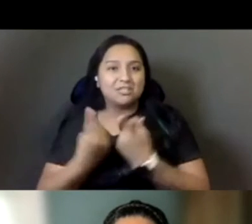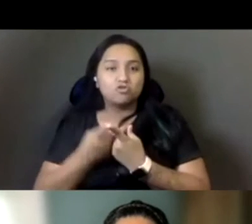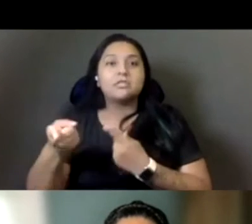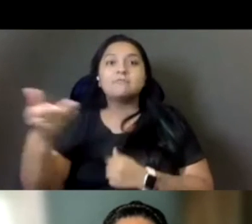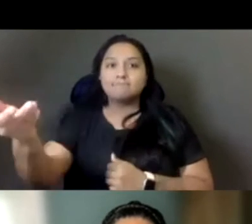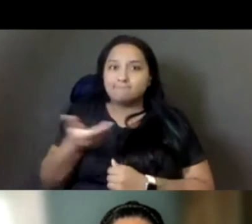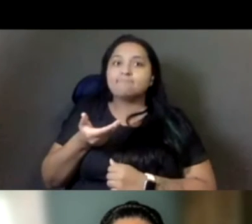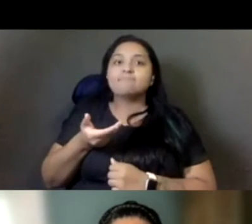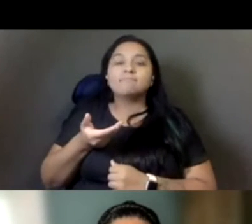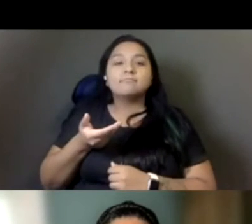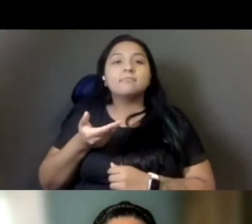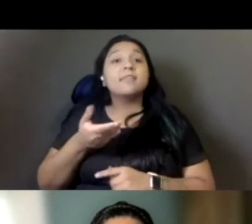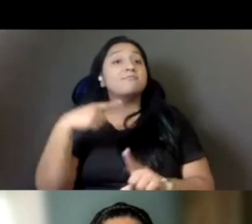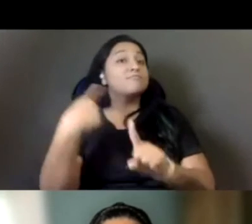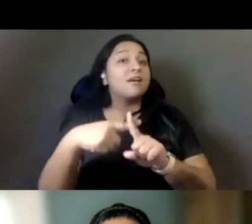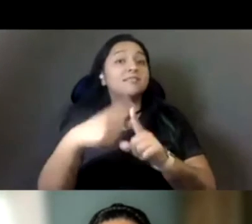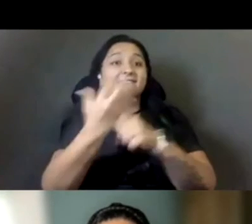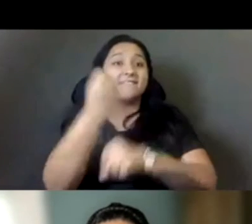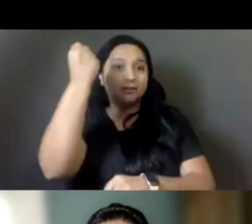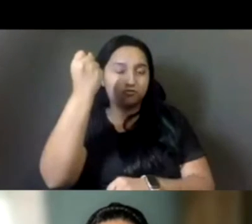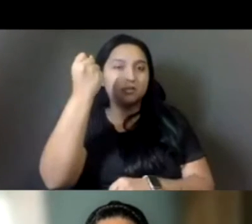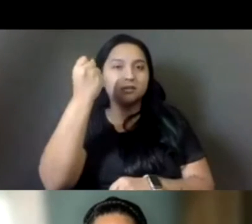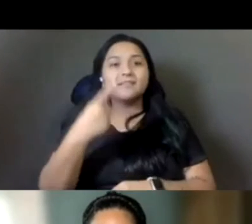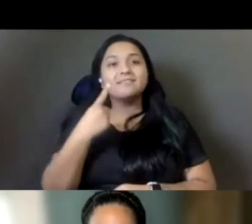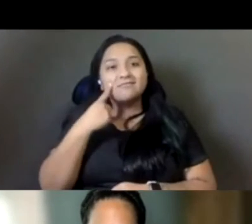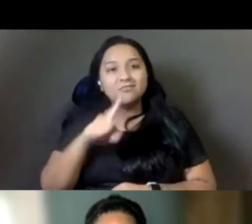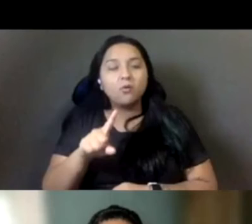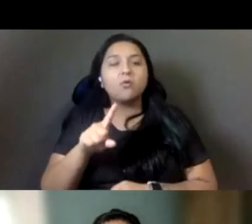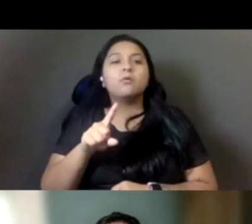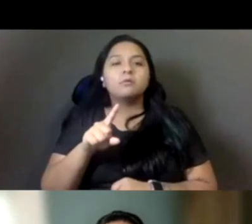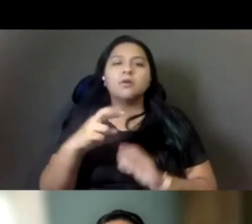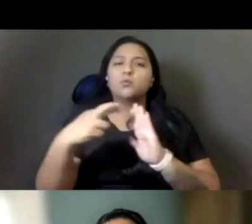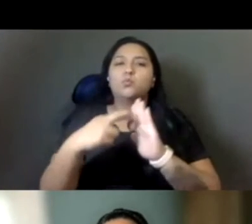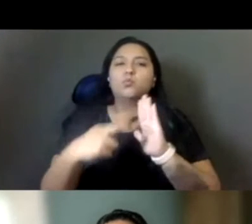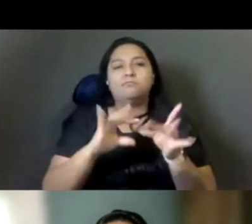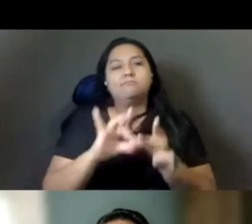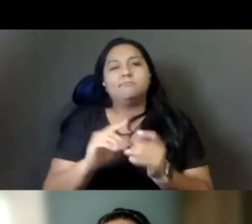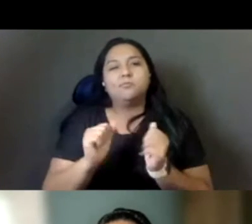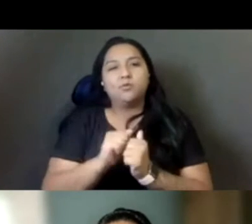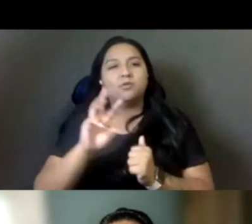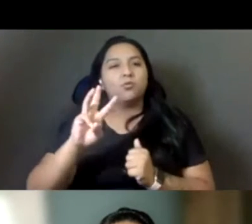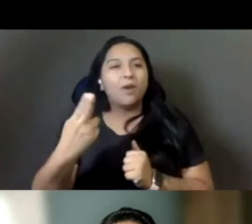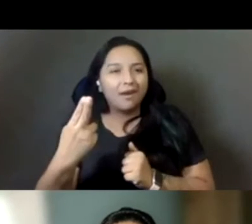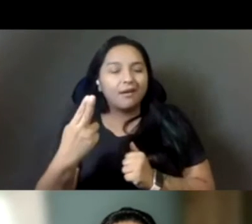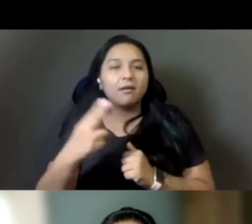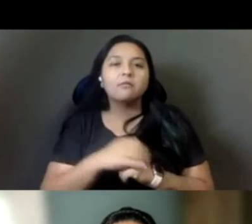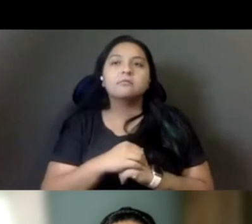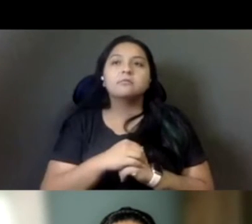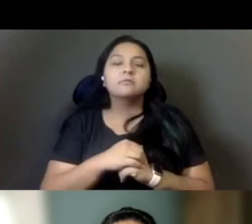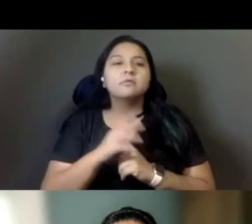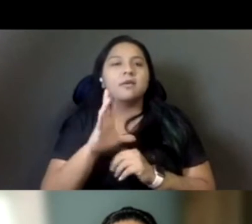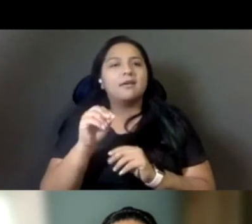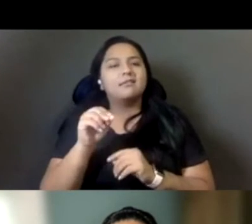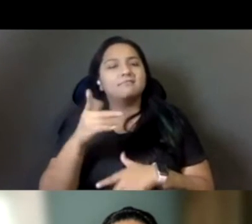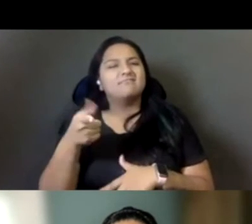victory of an indirect source rule on warehousing that organizers in the South Coast Basin have been